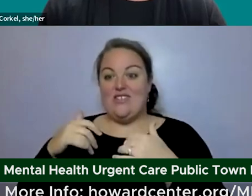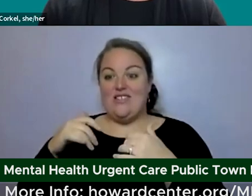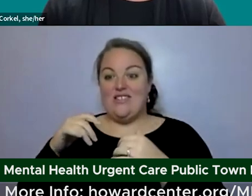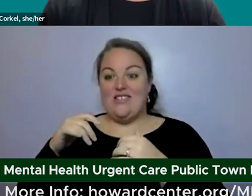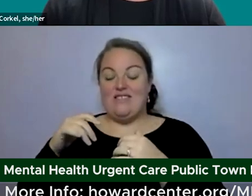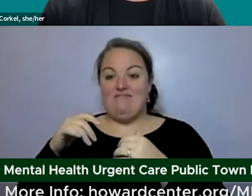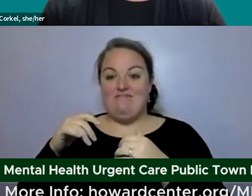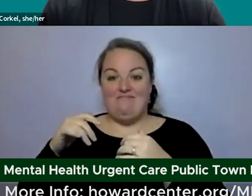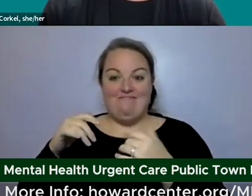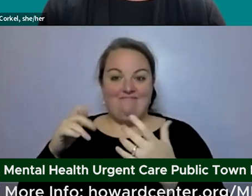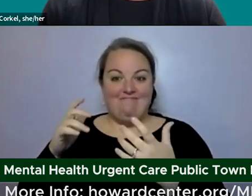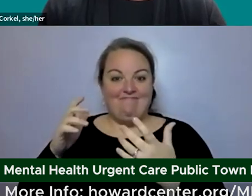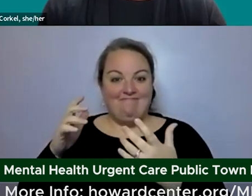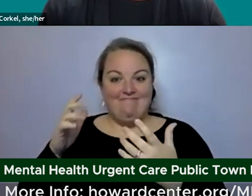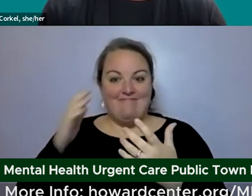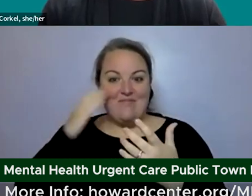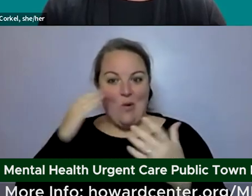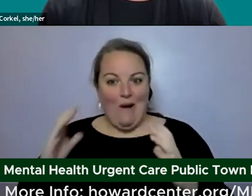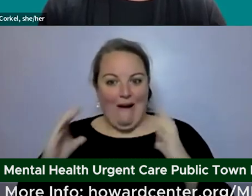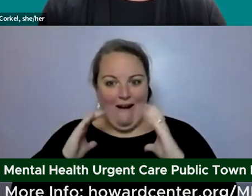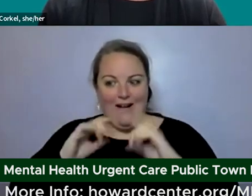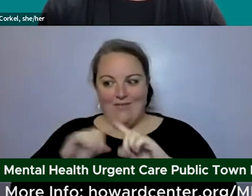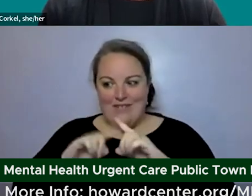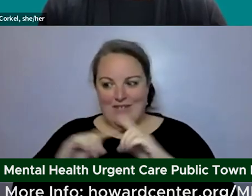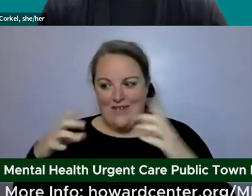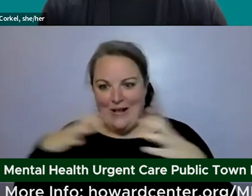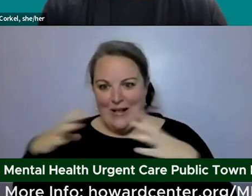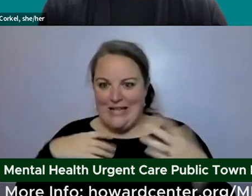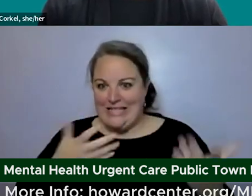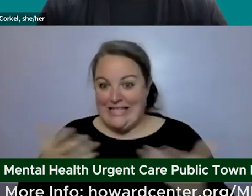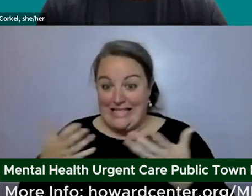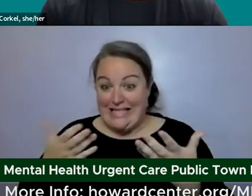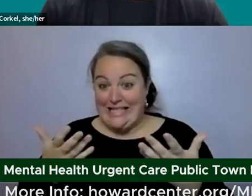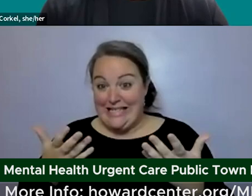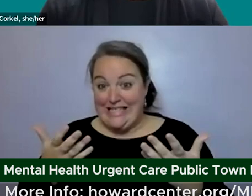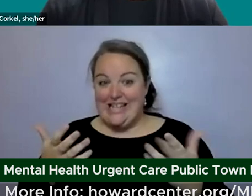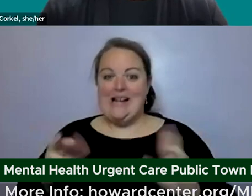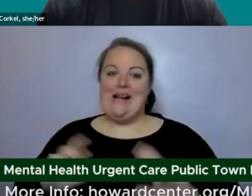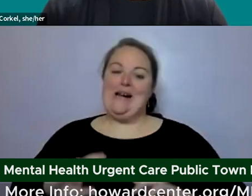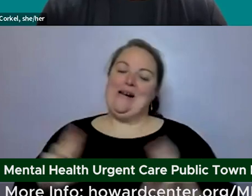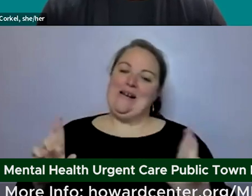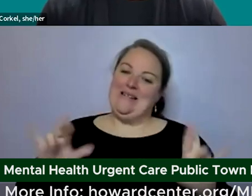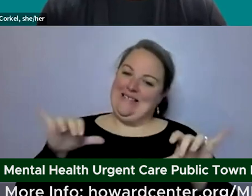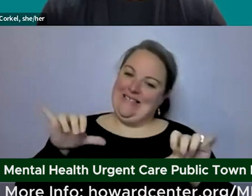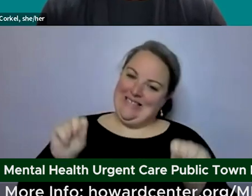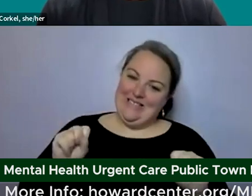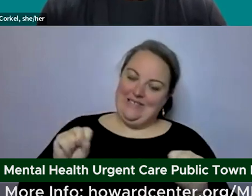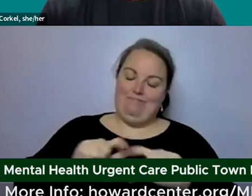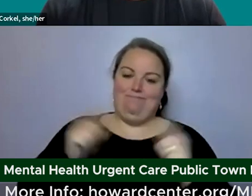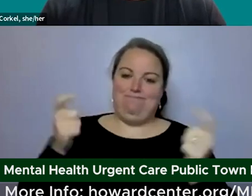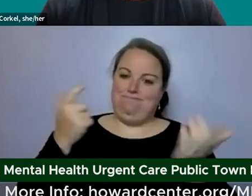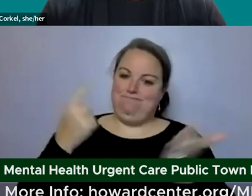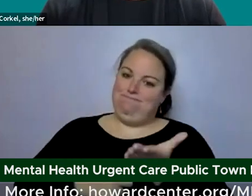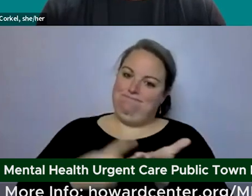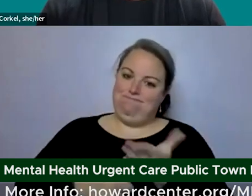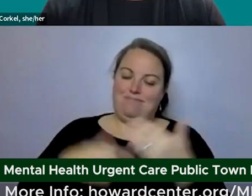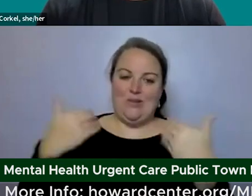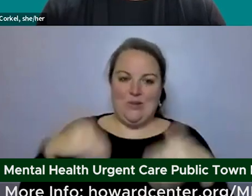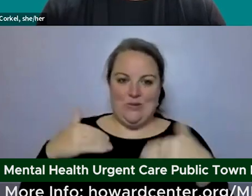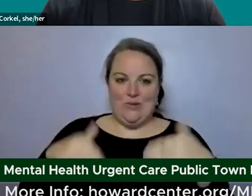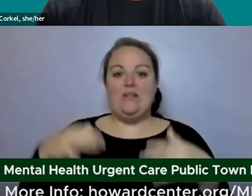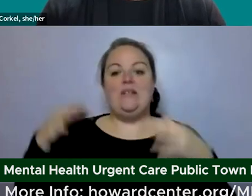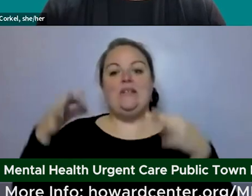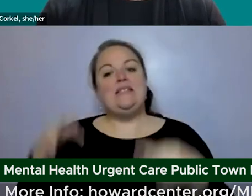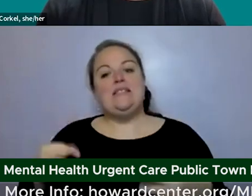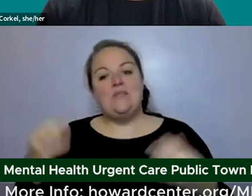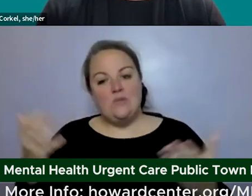so you all ready for it yes this has been a big discussion and so a decision was